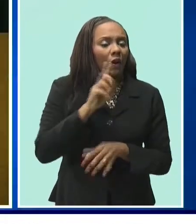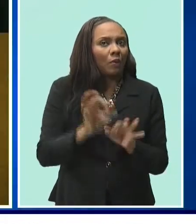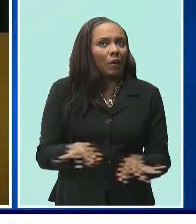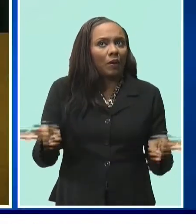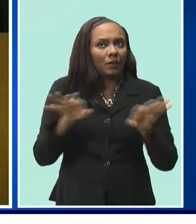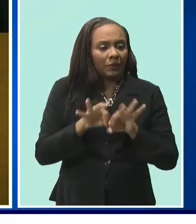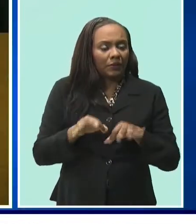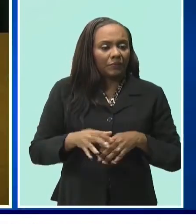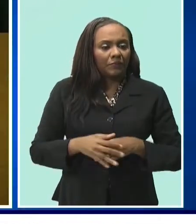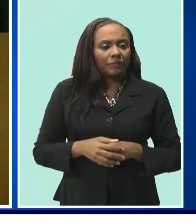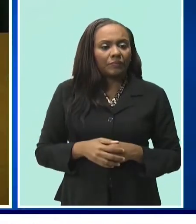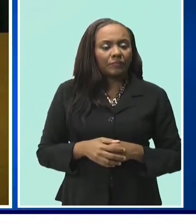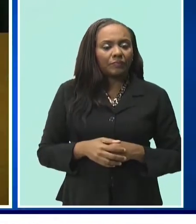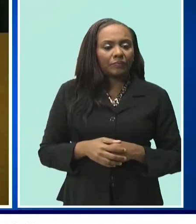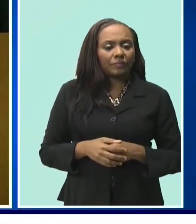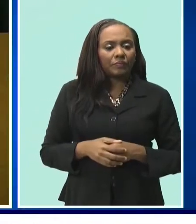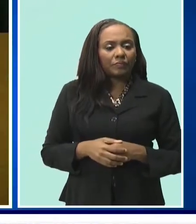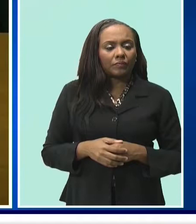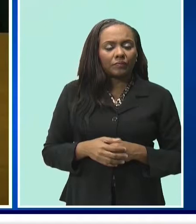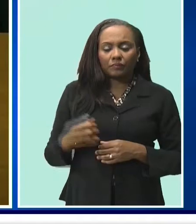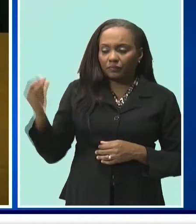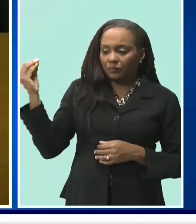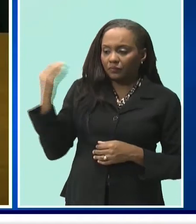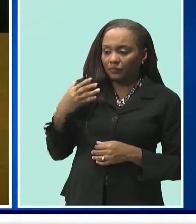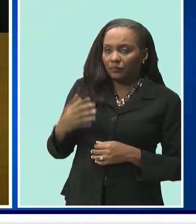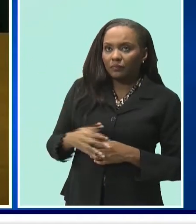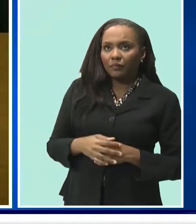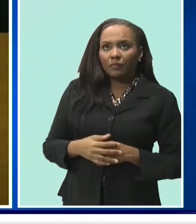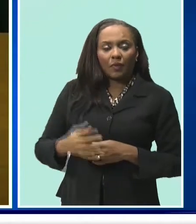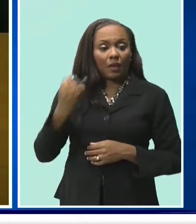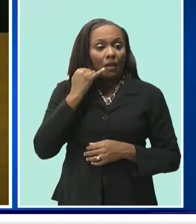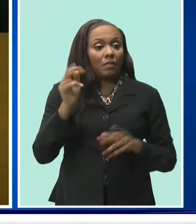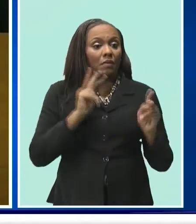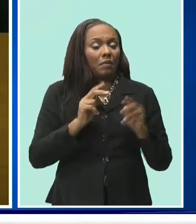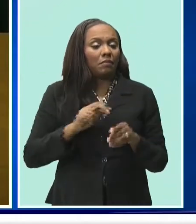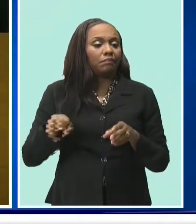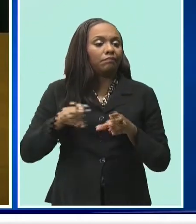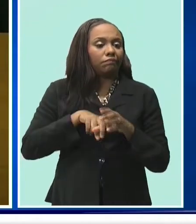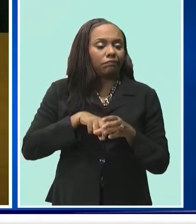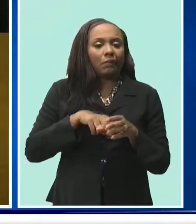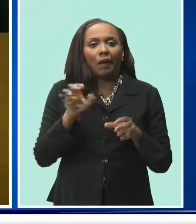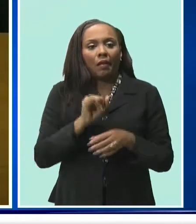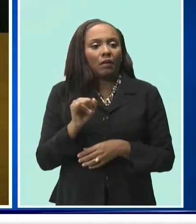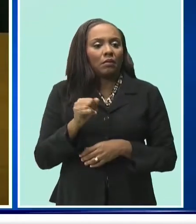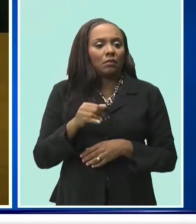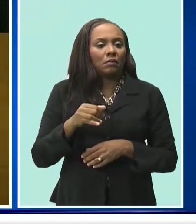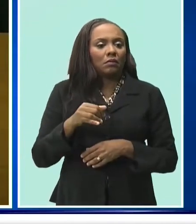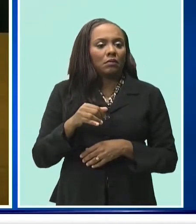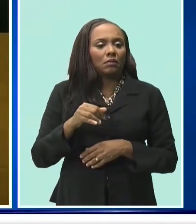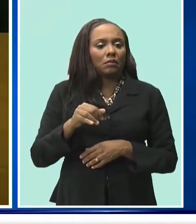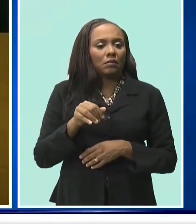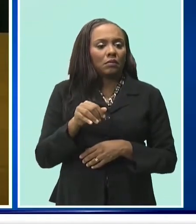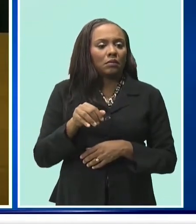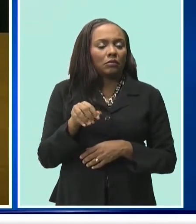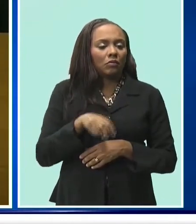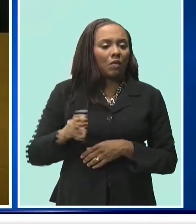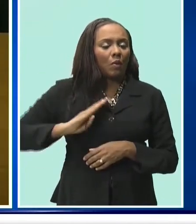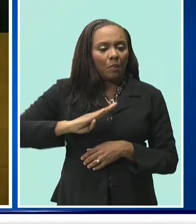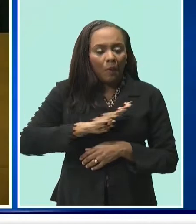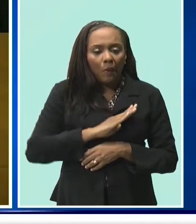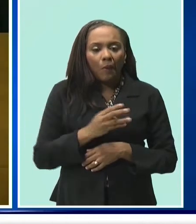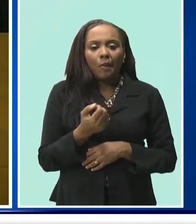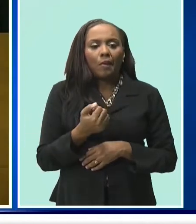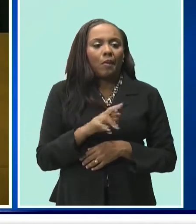What they expect persons to do if they are taking public transport when they get into the office, what safety